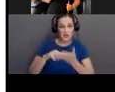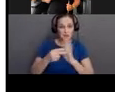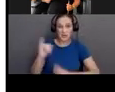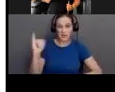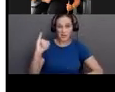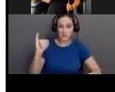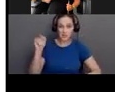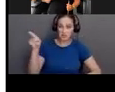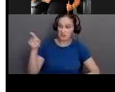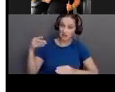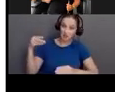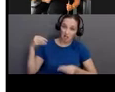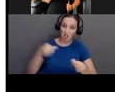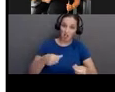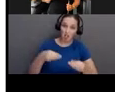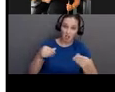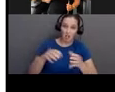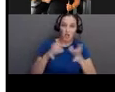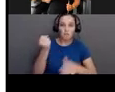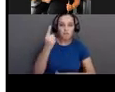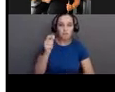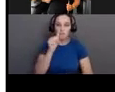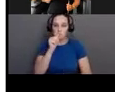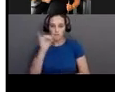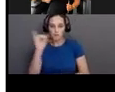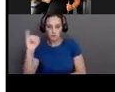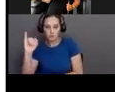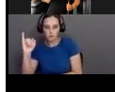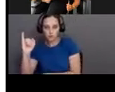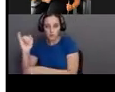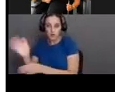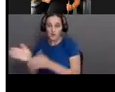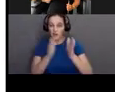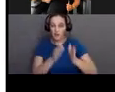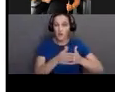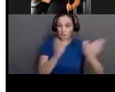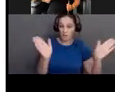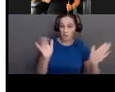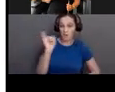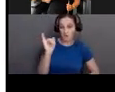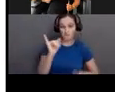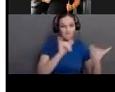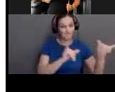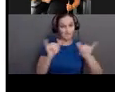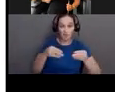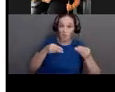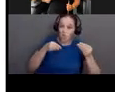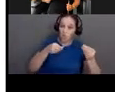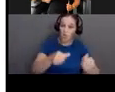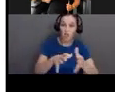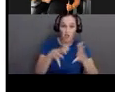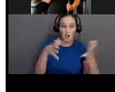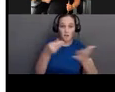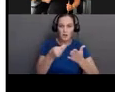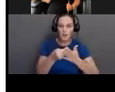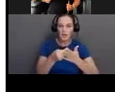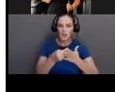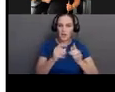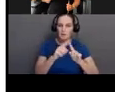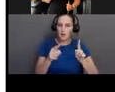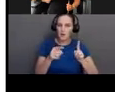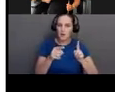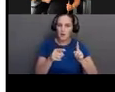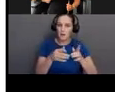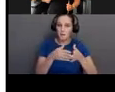and that's private insurance. It's also costing public insurance a large amount of money, too. But I have not seen a study with the public